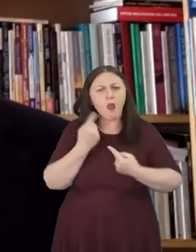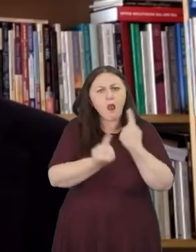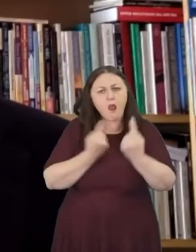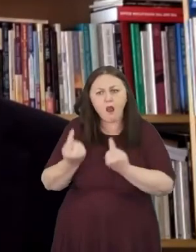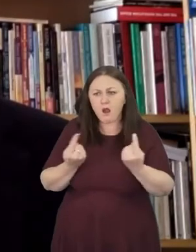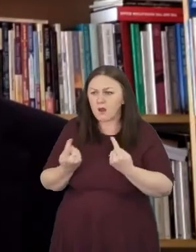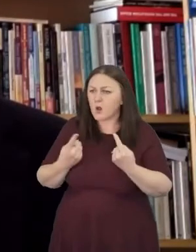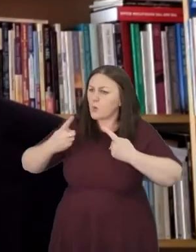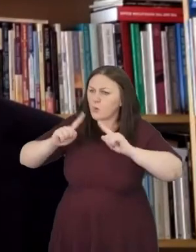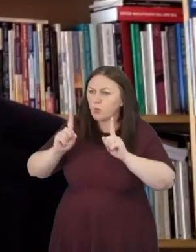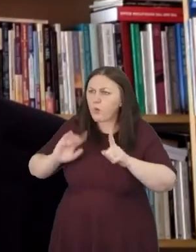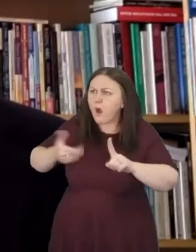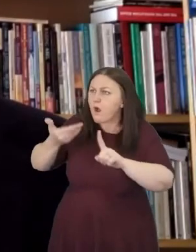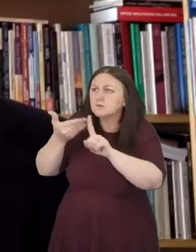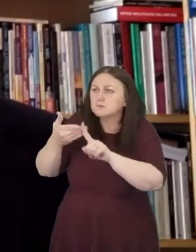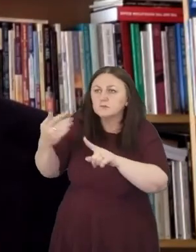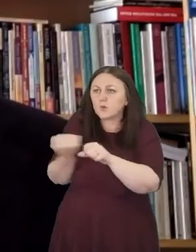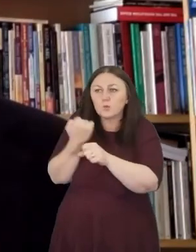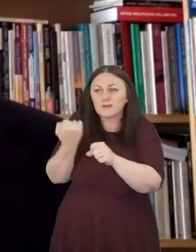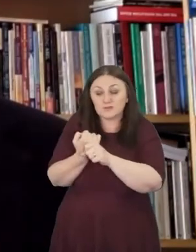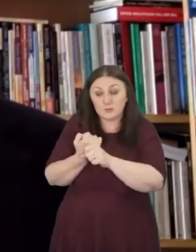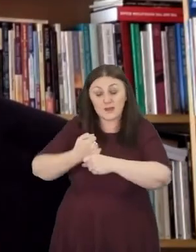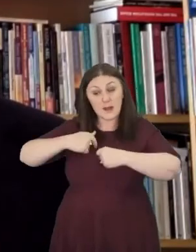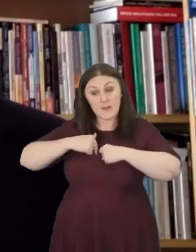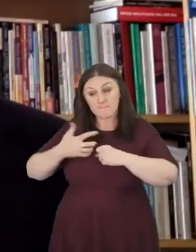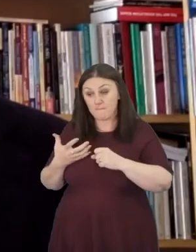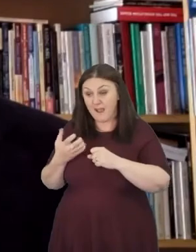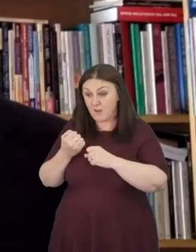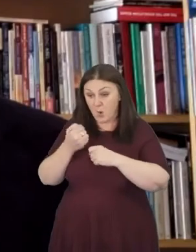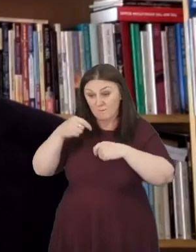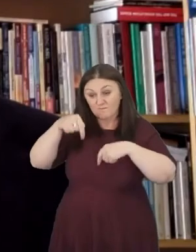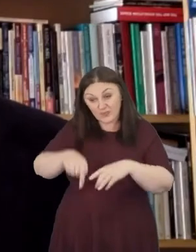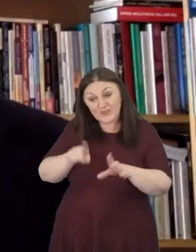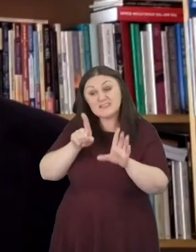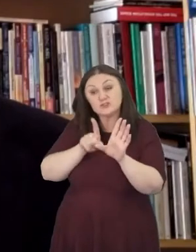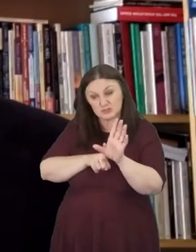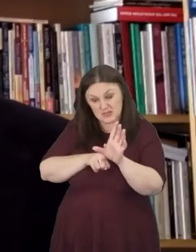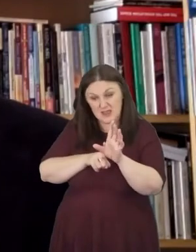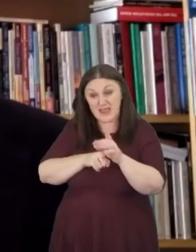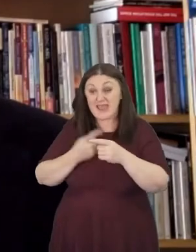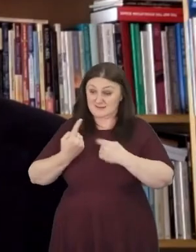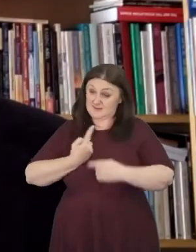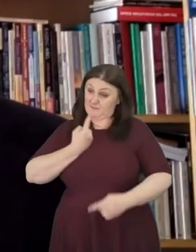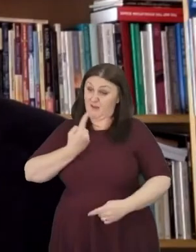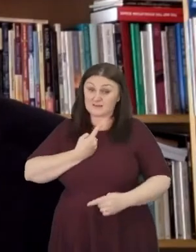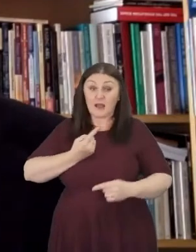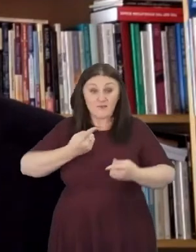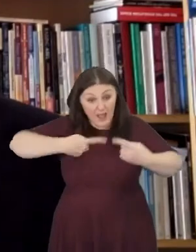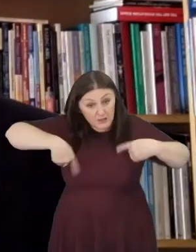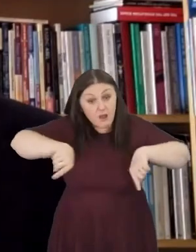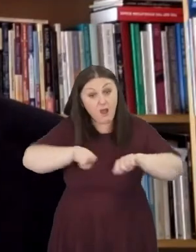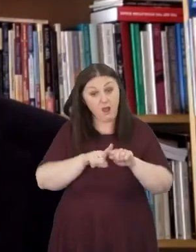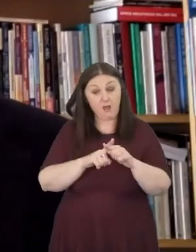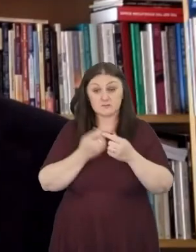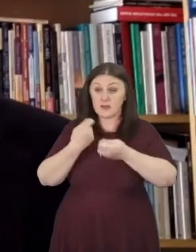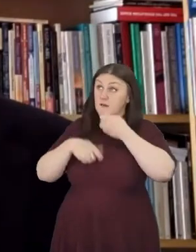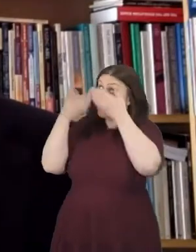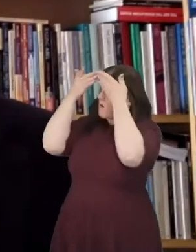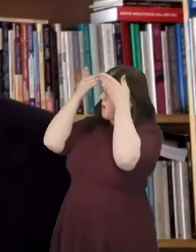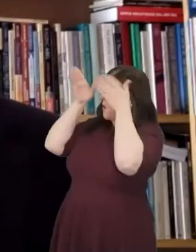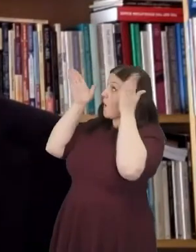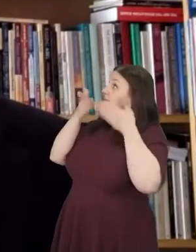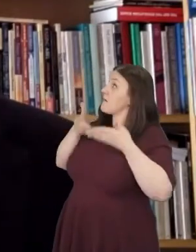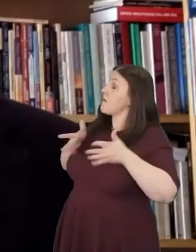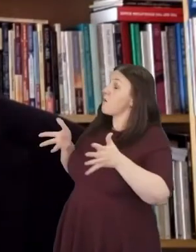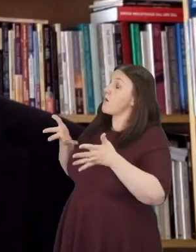My hope for this year is that I and we as Baptists together will have that openness because we